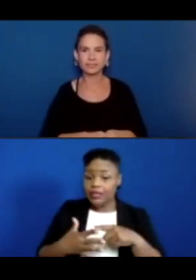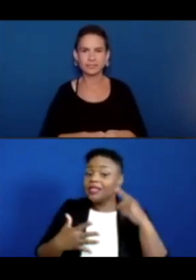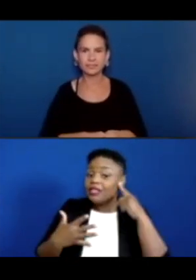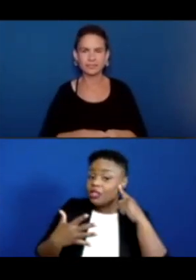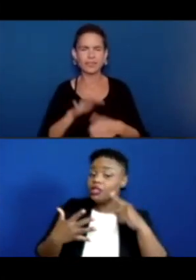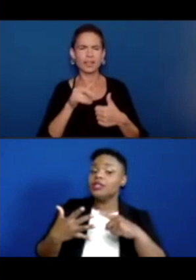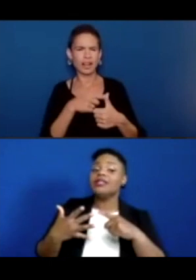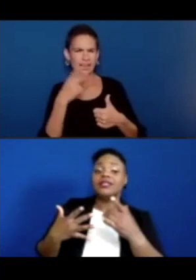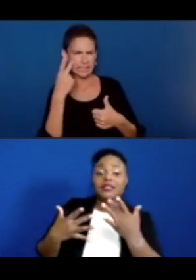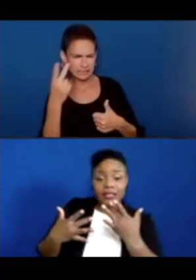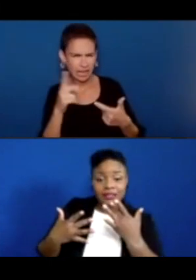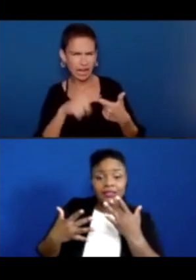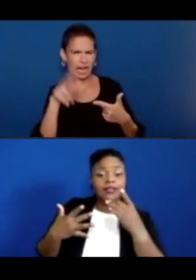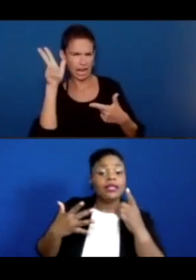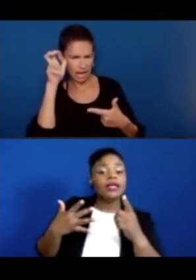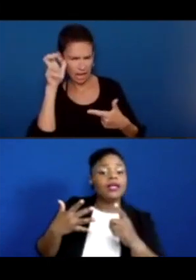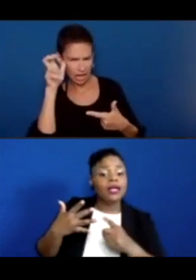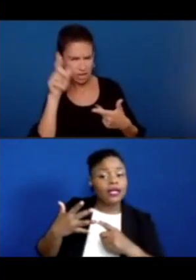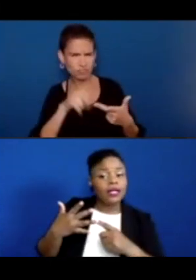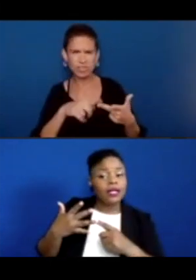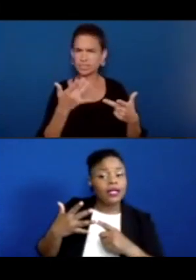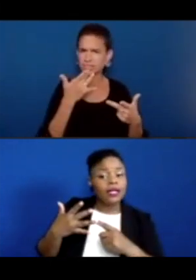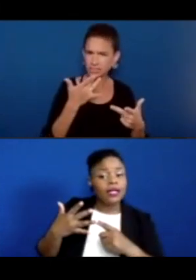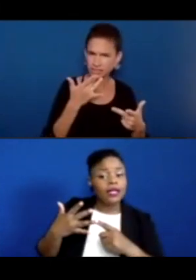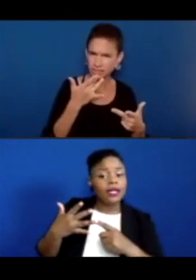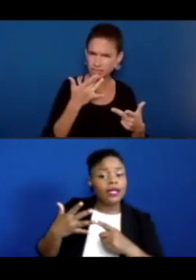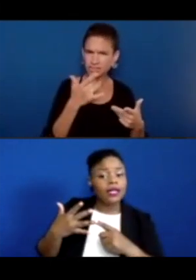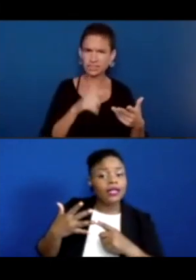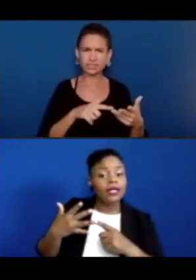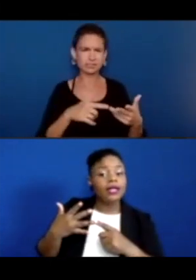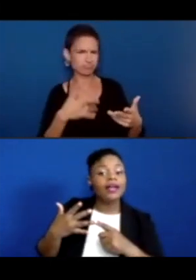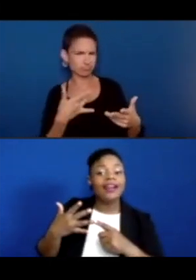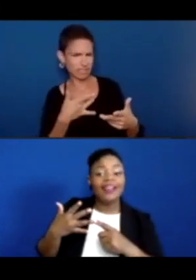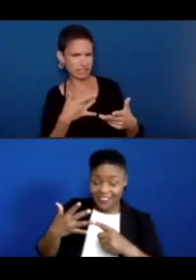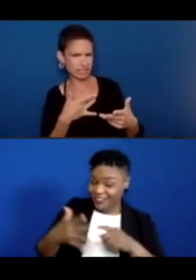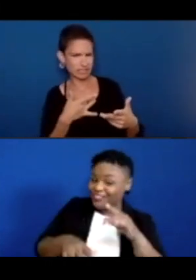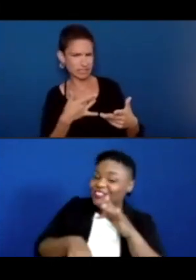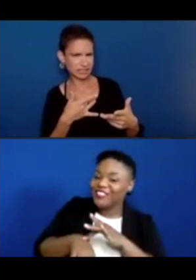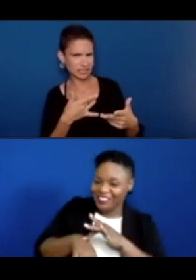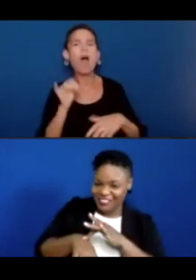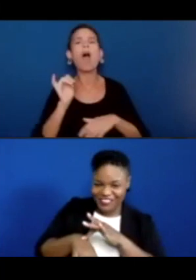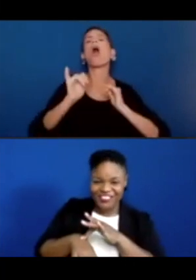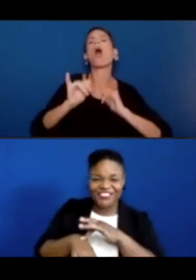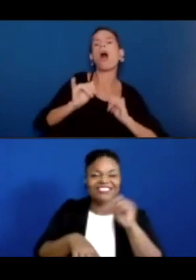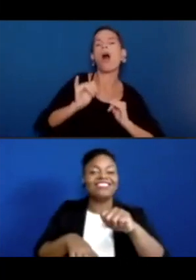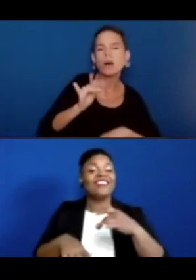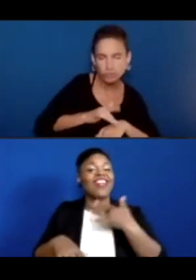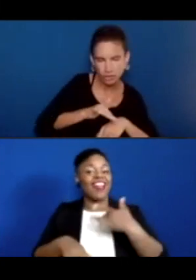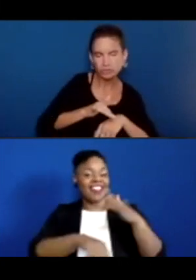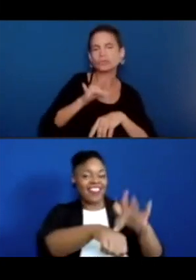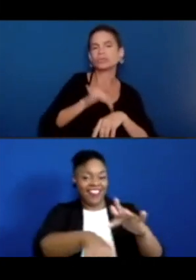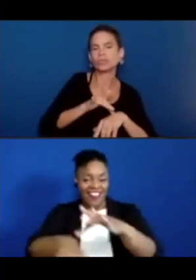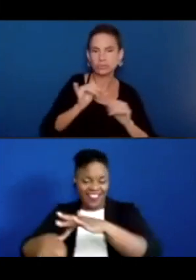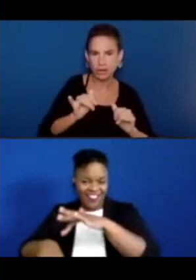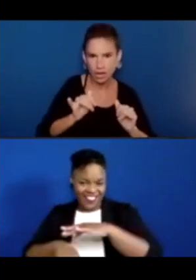taste, taste, taste, touch. I mean, touch. Yeah. You can feel I was thinking